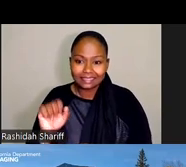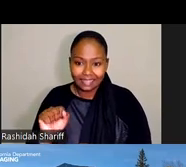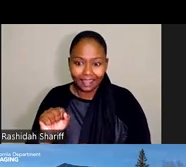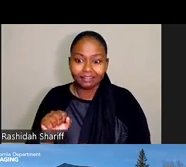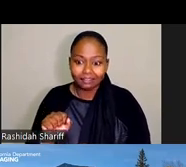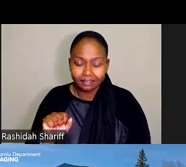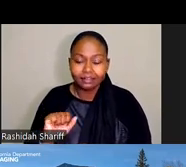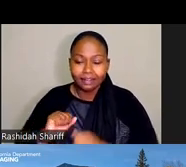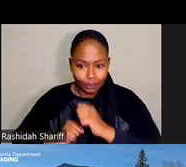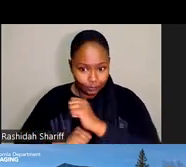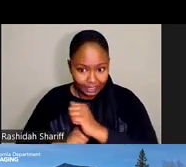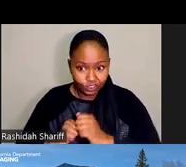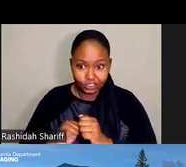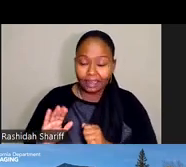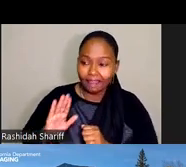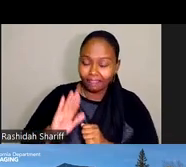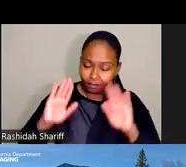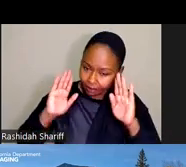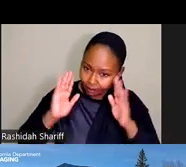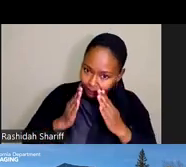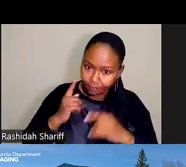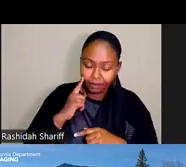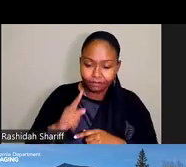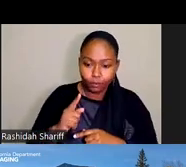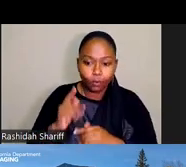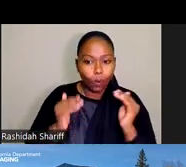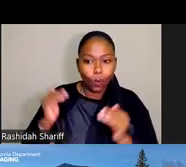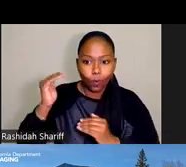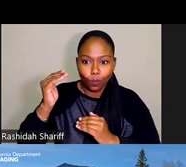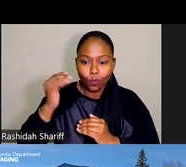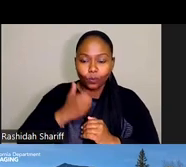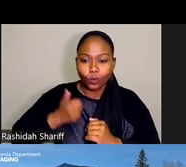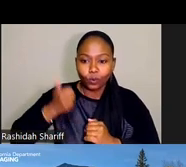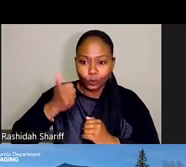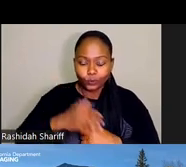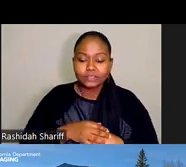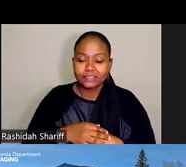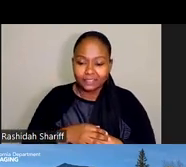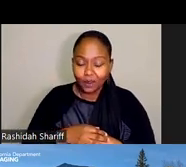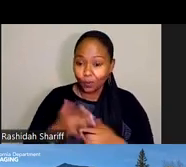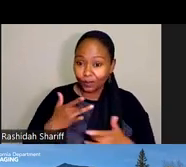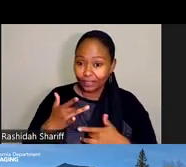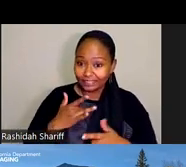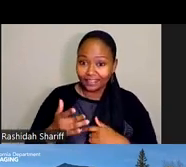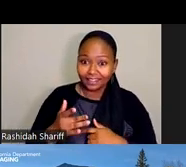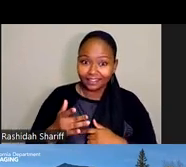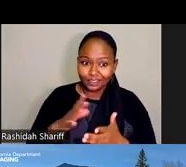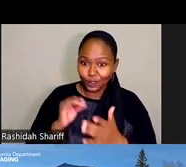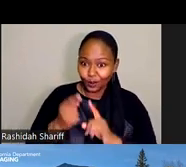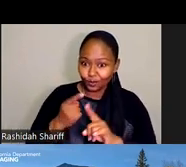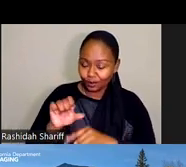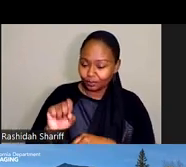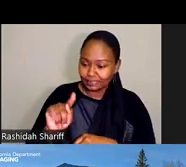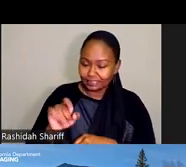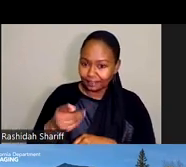commitment to older adult behavioral health. And we're really excited to hear later in the agenda from Stephanie Welch about how